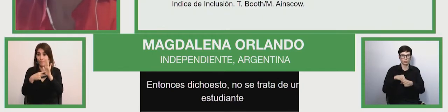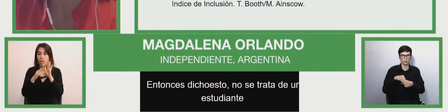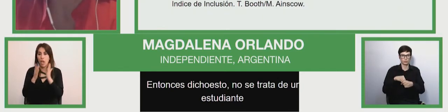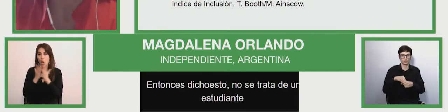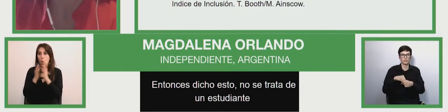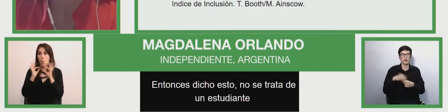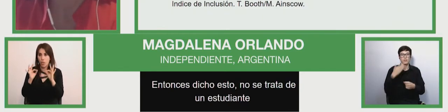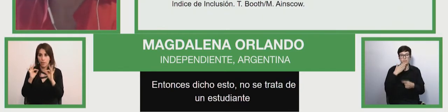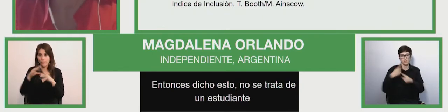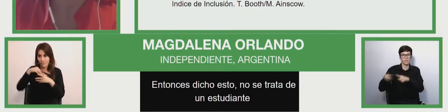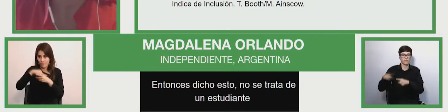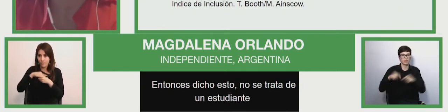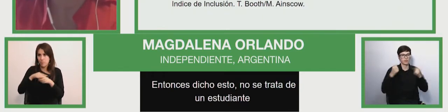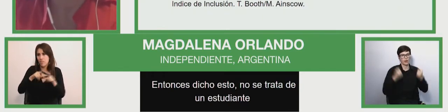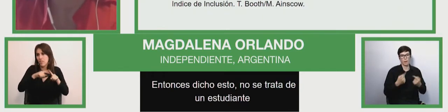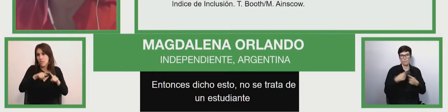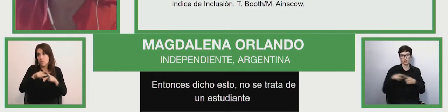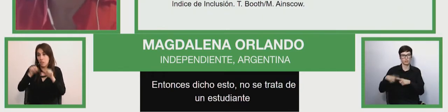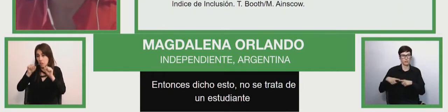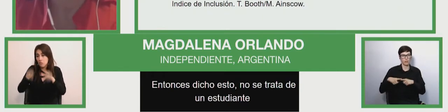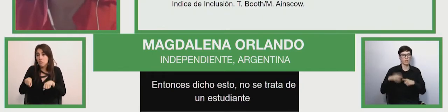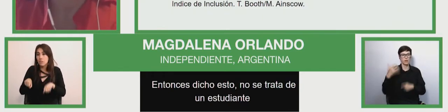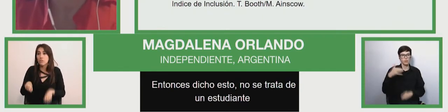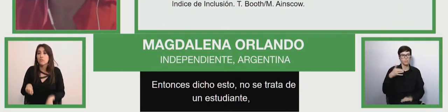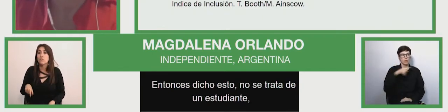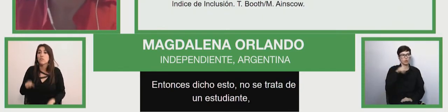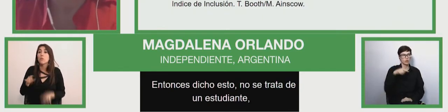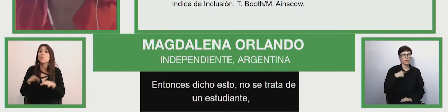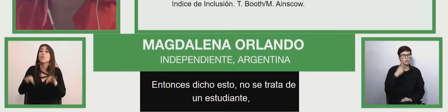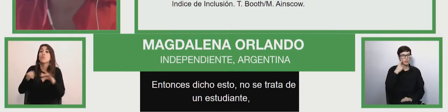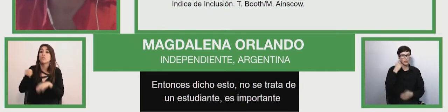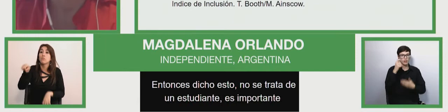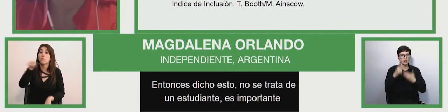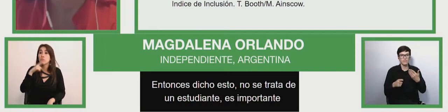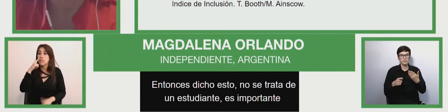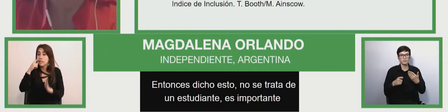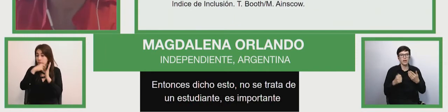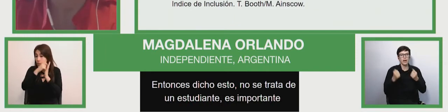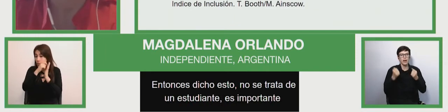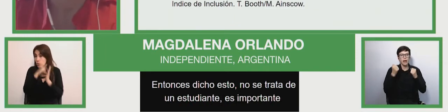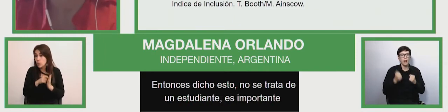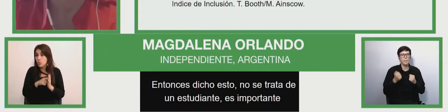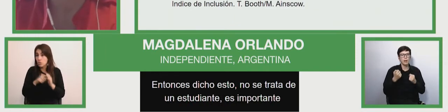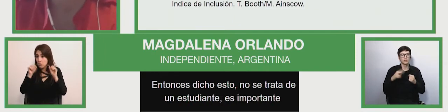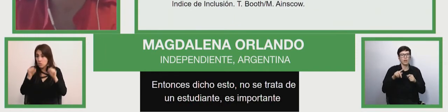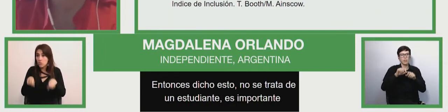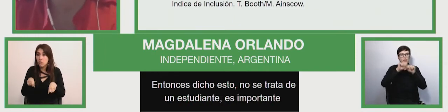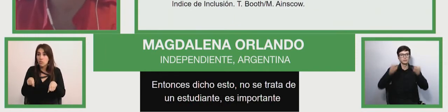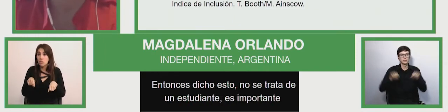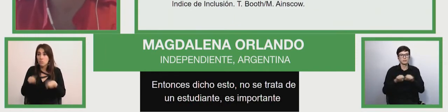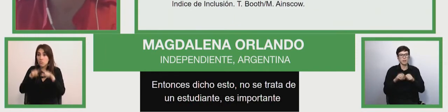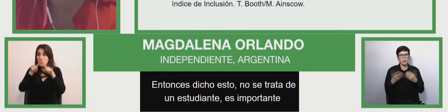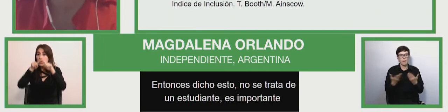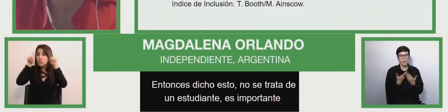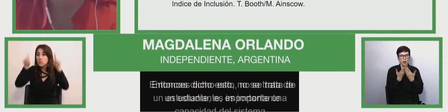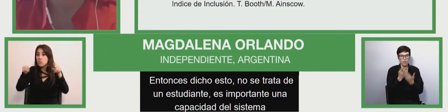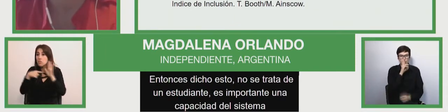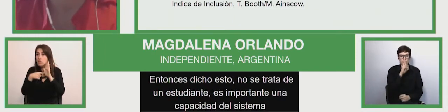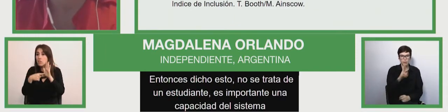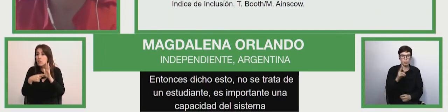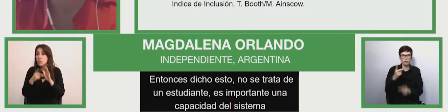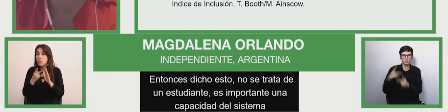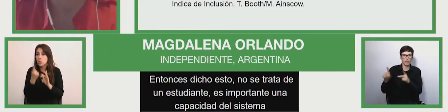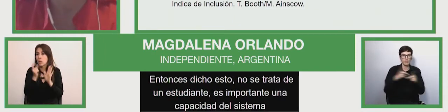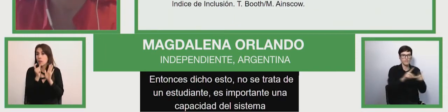so it's important to have to measure the capacity of system or these systems to have an answer diversity also